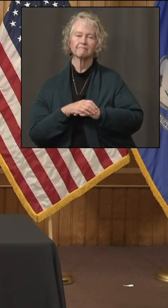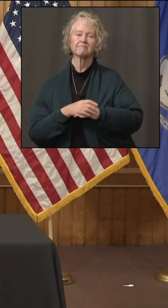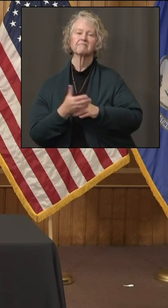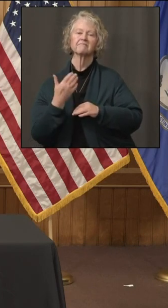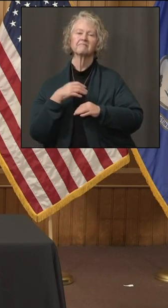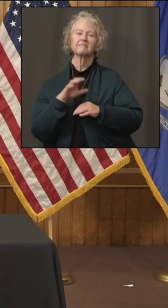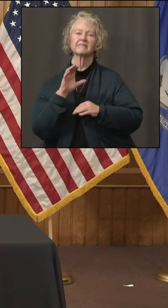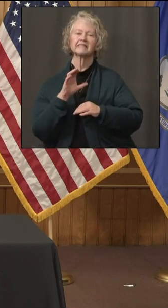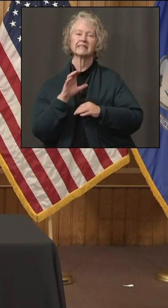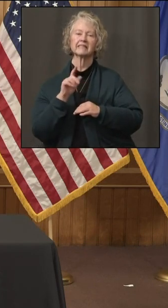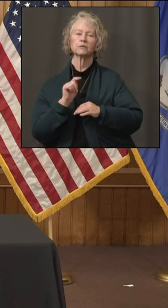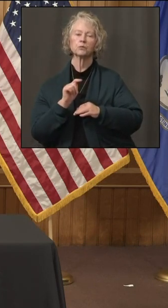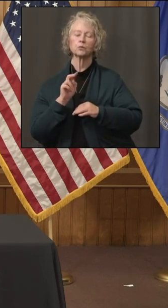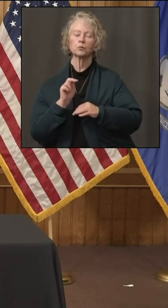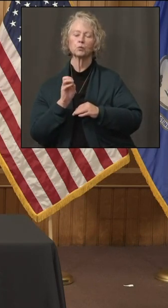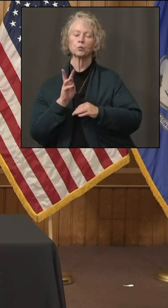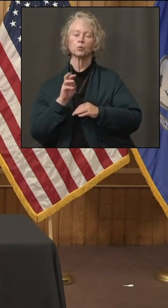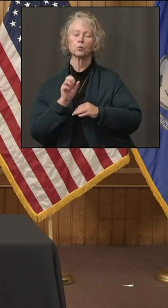CT News Junkie.